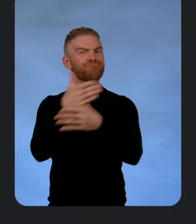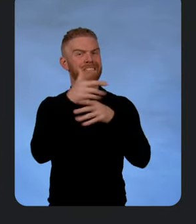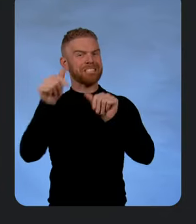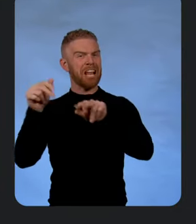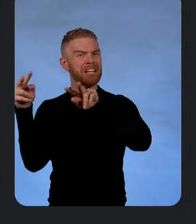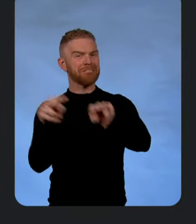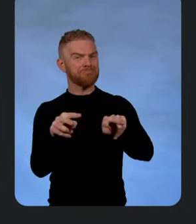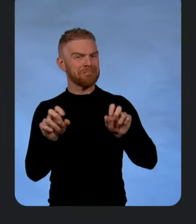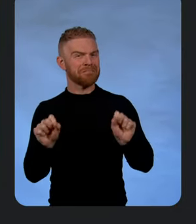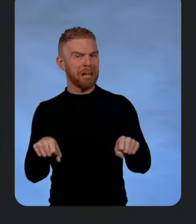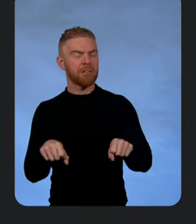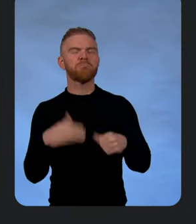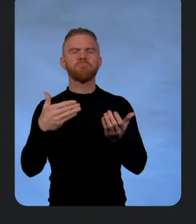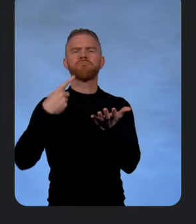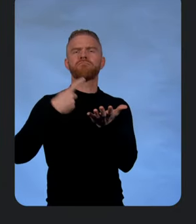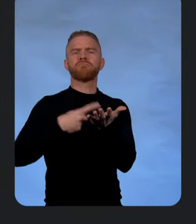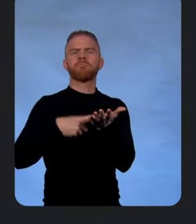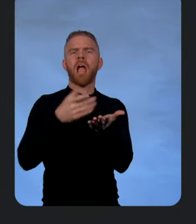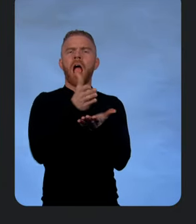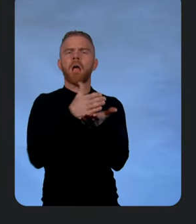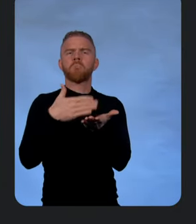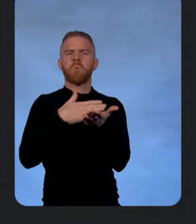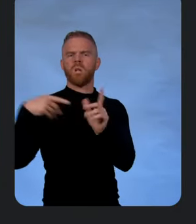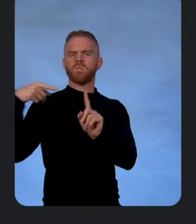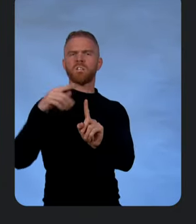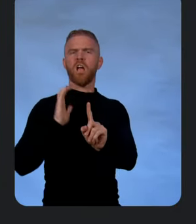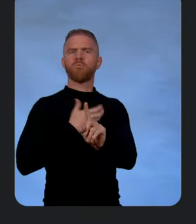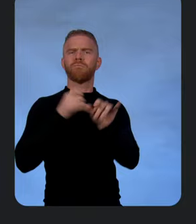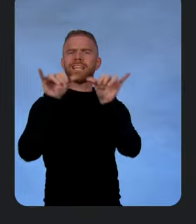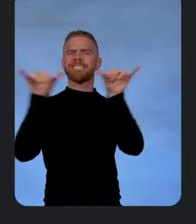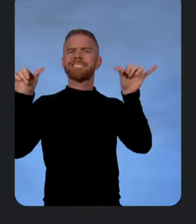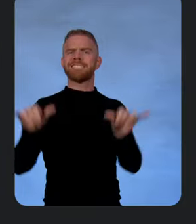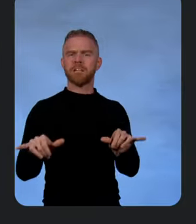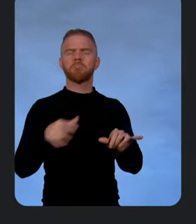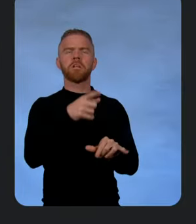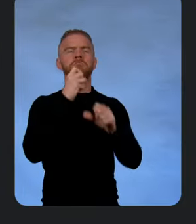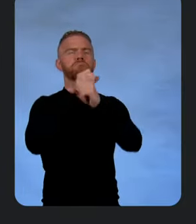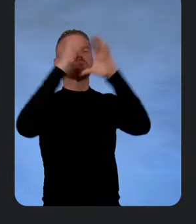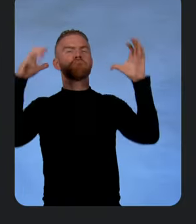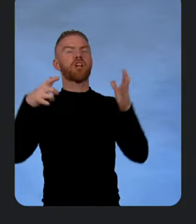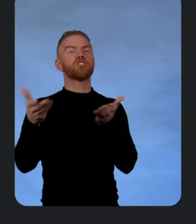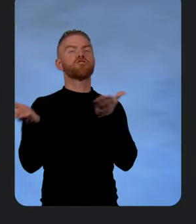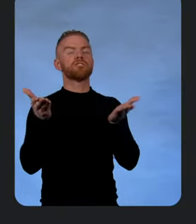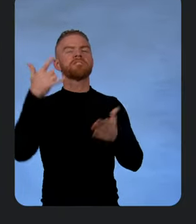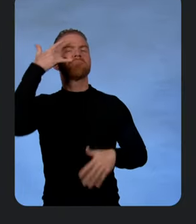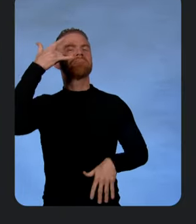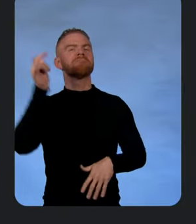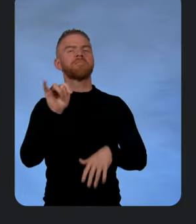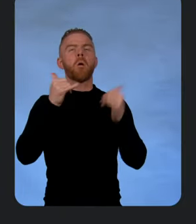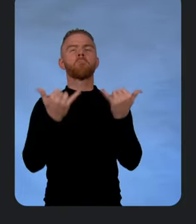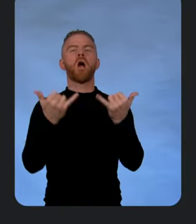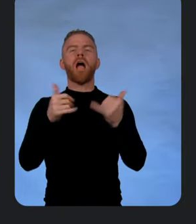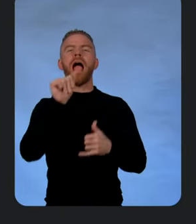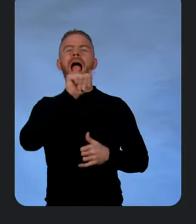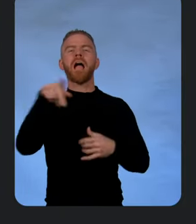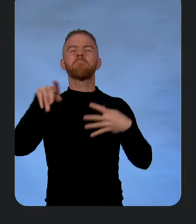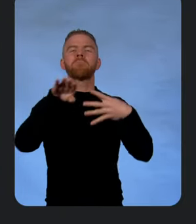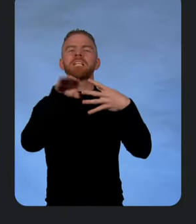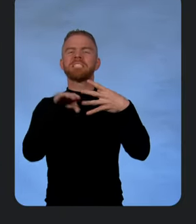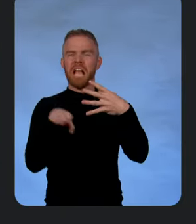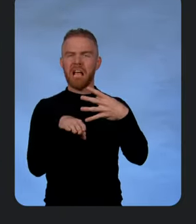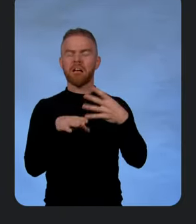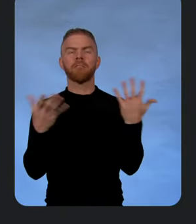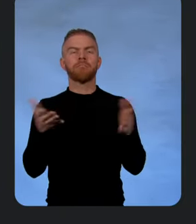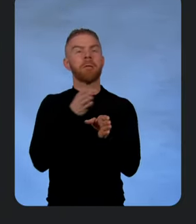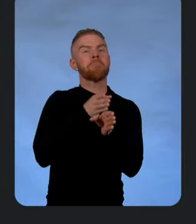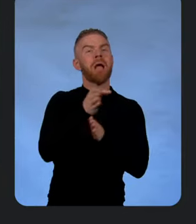Let's talk about the components of our system. Okay. You can think of these like services in a modern app stack. Here are the main logical